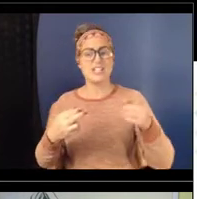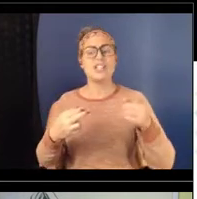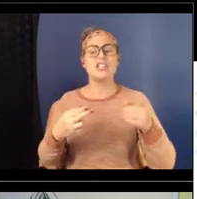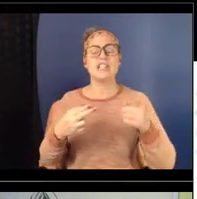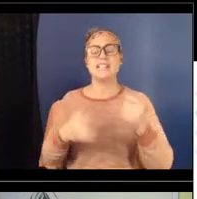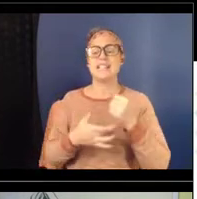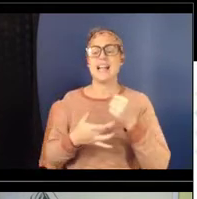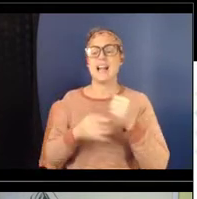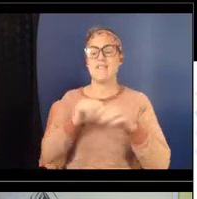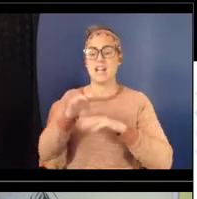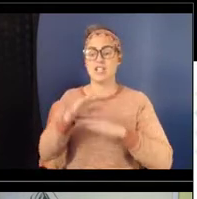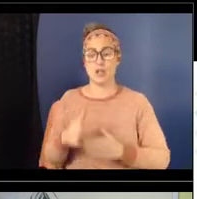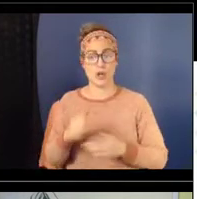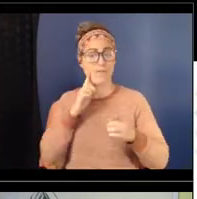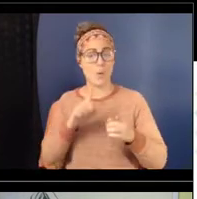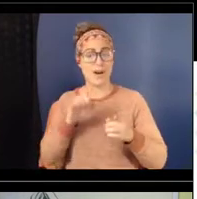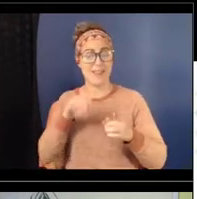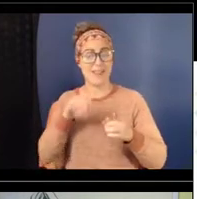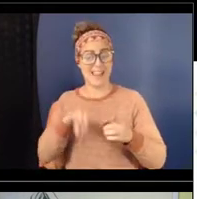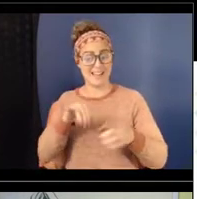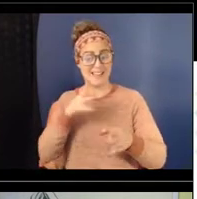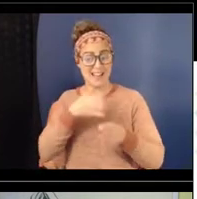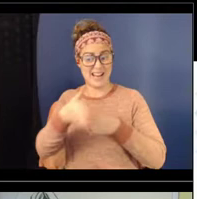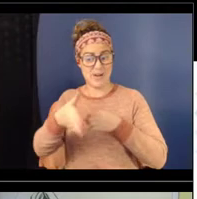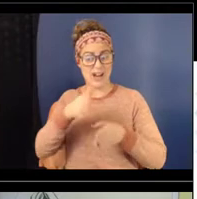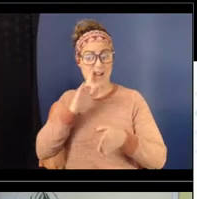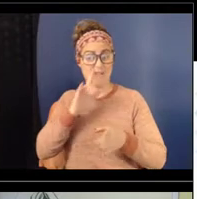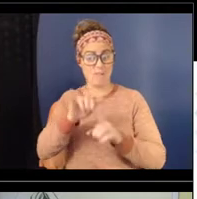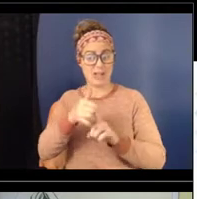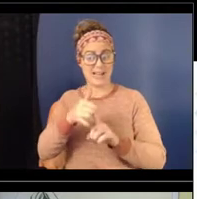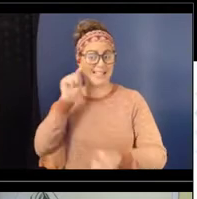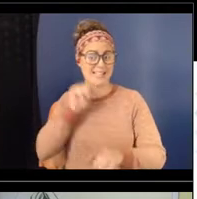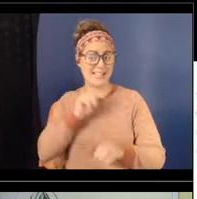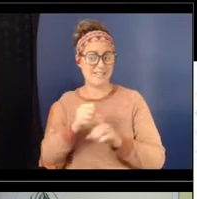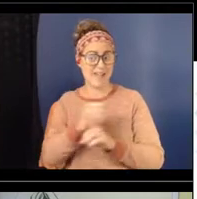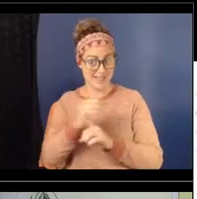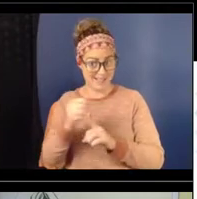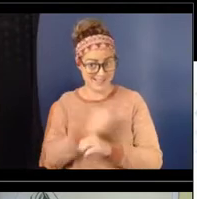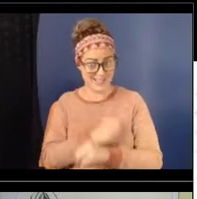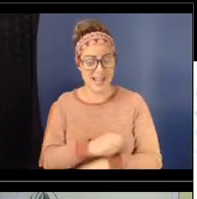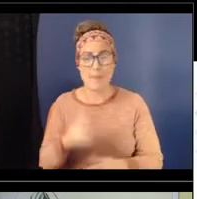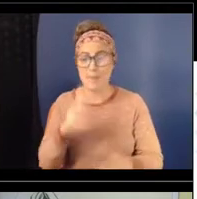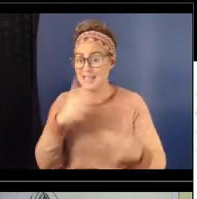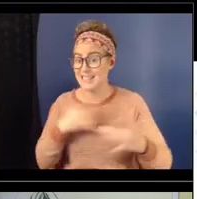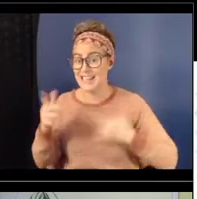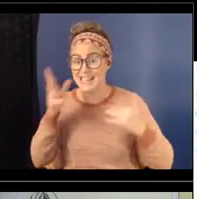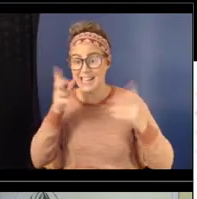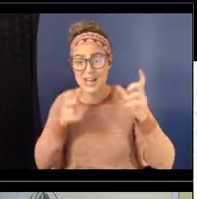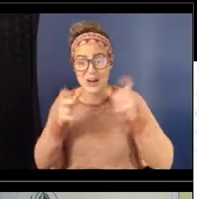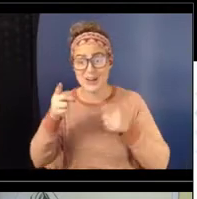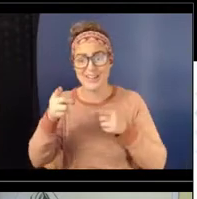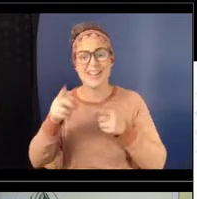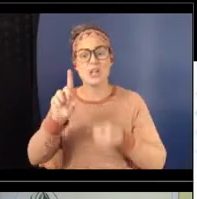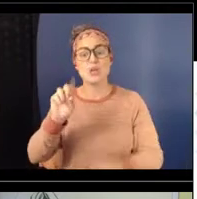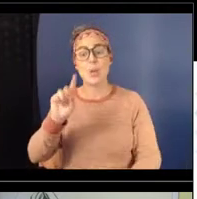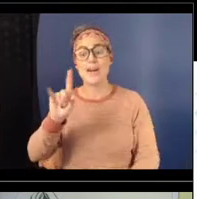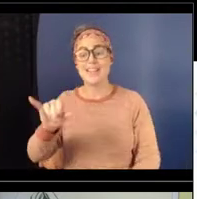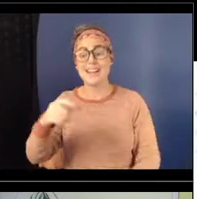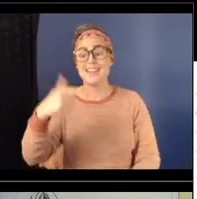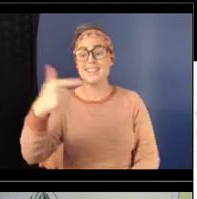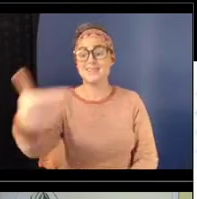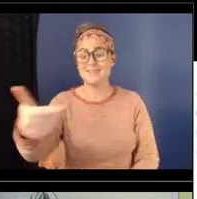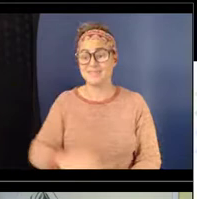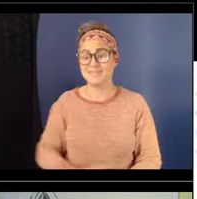I'm very excited to hear from both of them today. So, Dorothy, I will turn things over to you. Great.